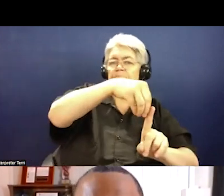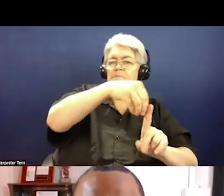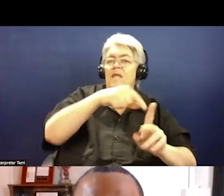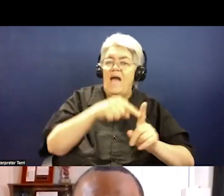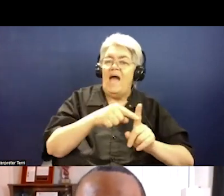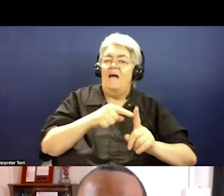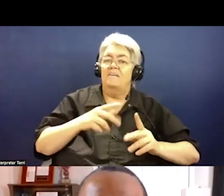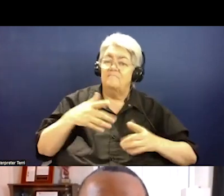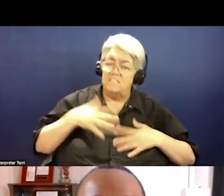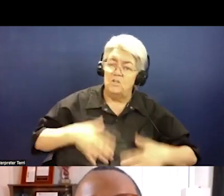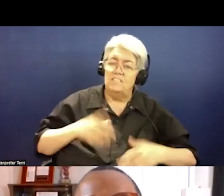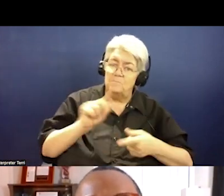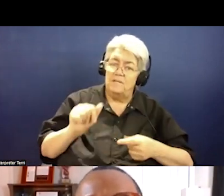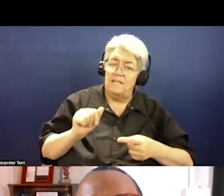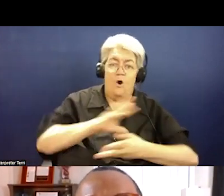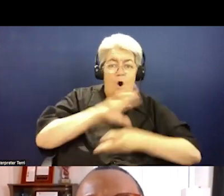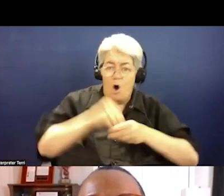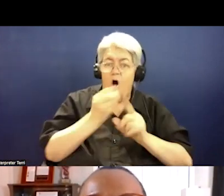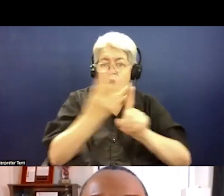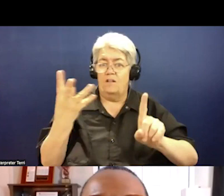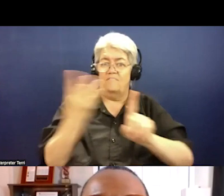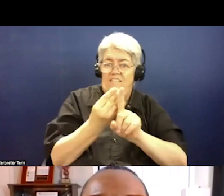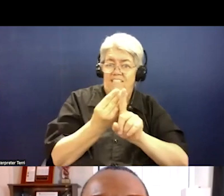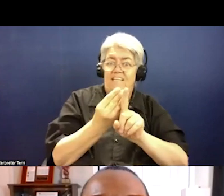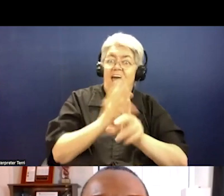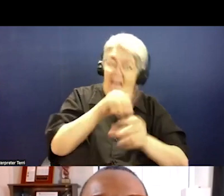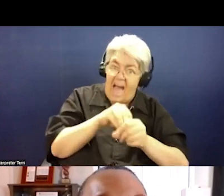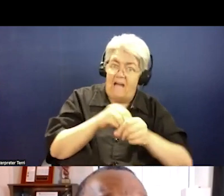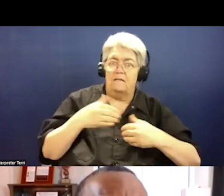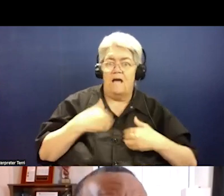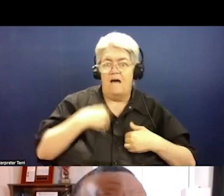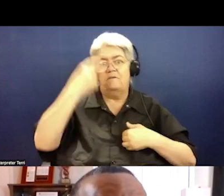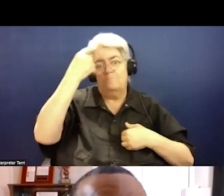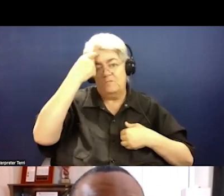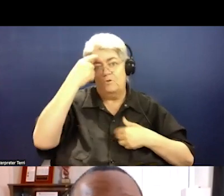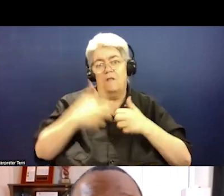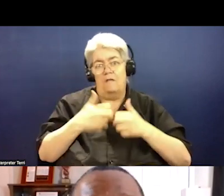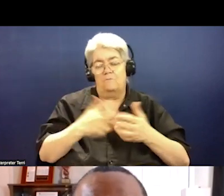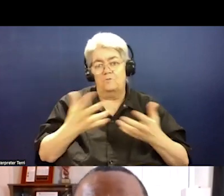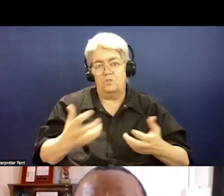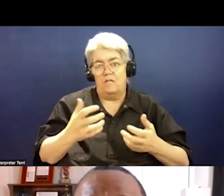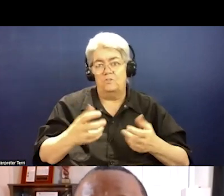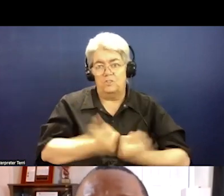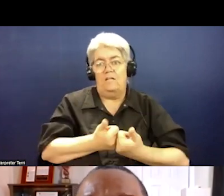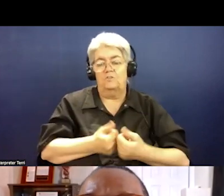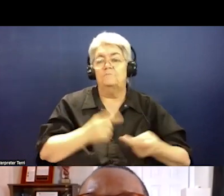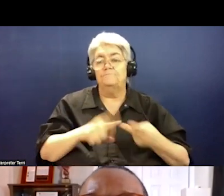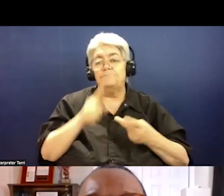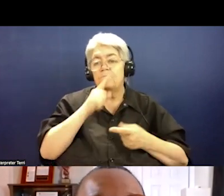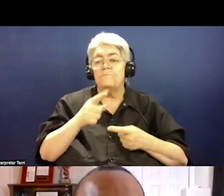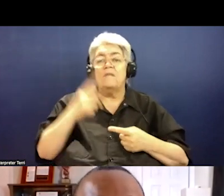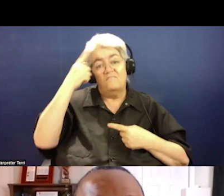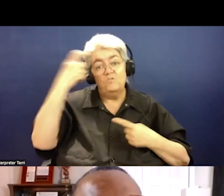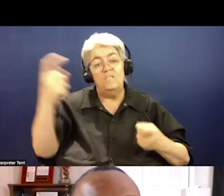disability in addition to living with mental health challenges. I have a dream that legislators, policymakers, funders and